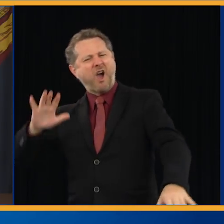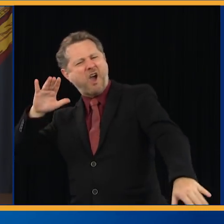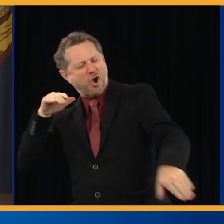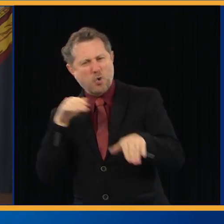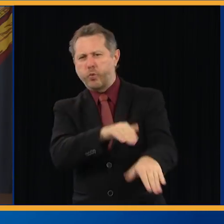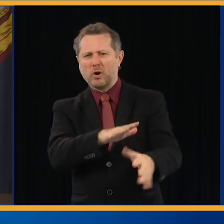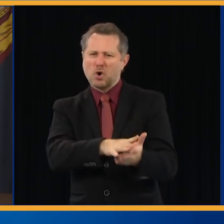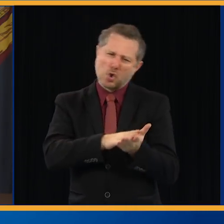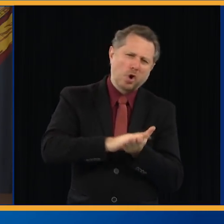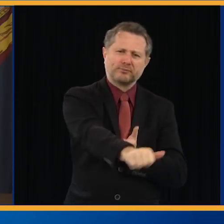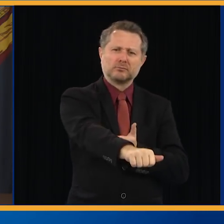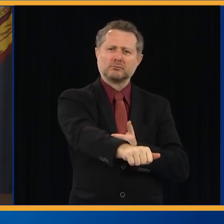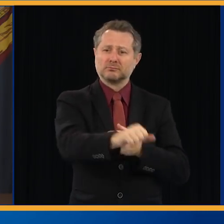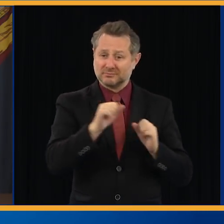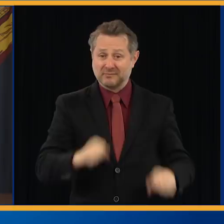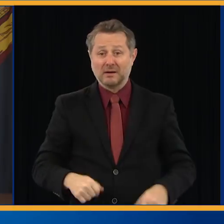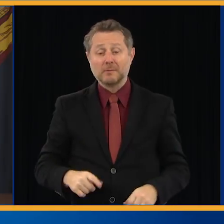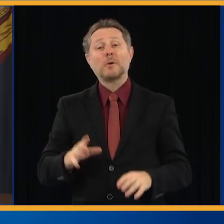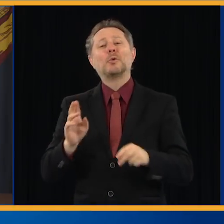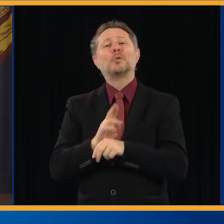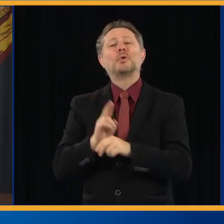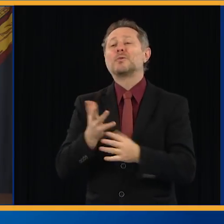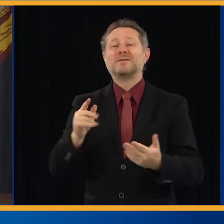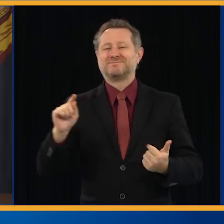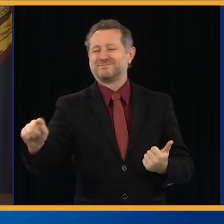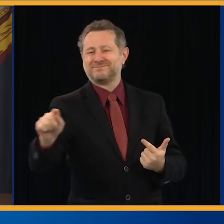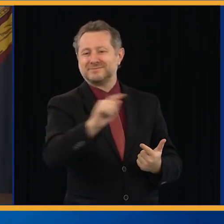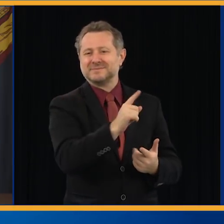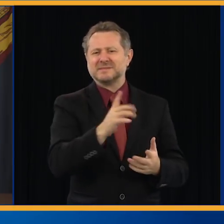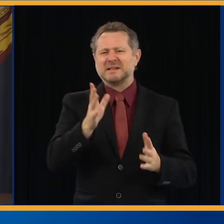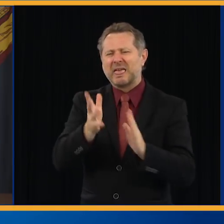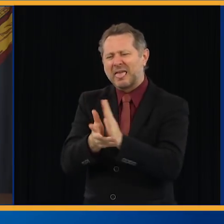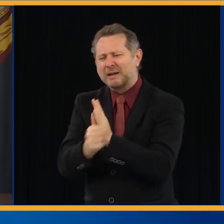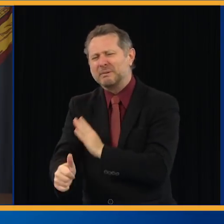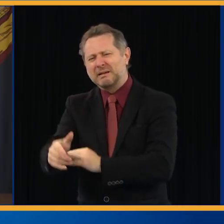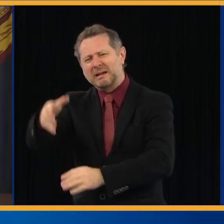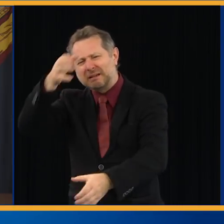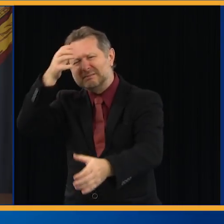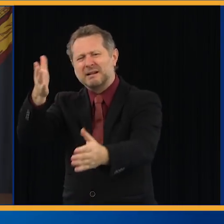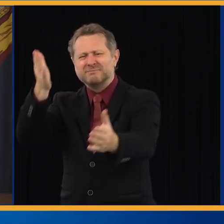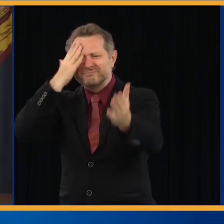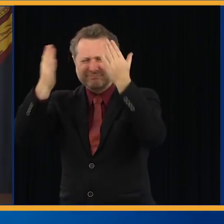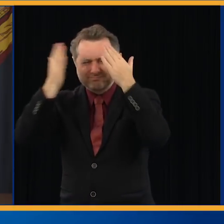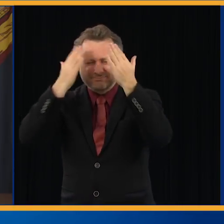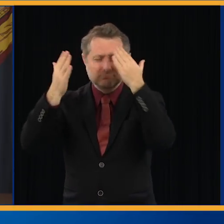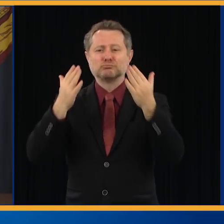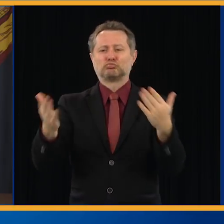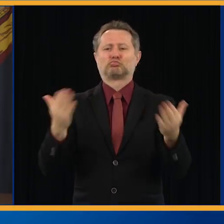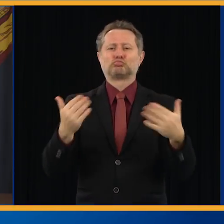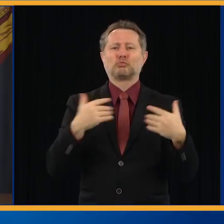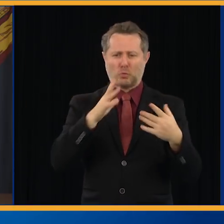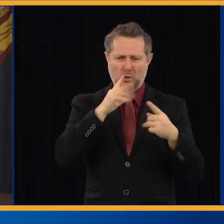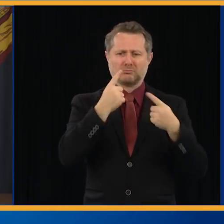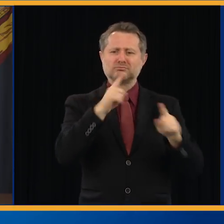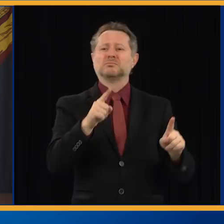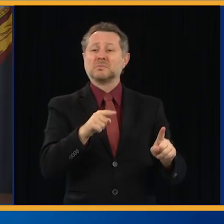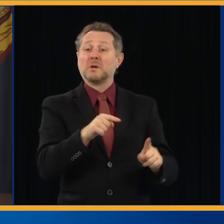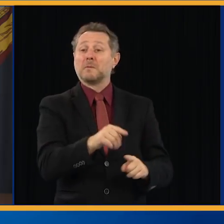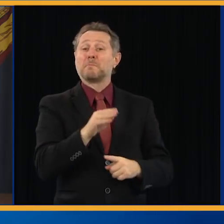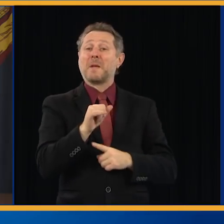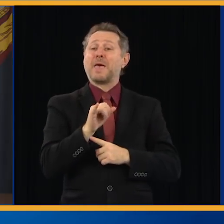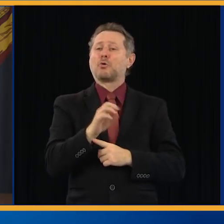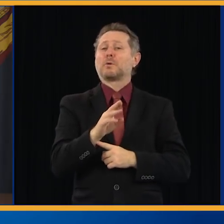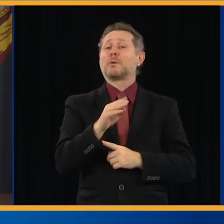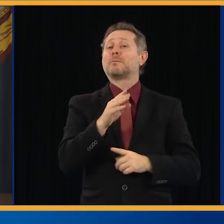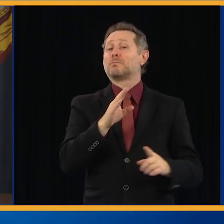we have, we get everyone to work together here, we will do this. And the mayor is exactly right. New York,